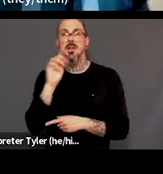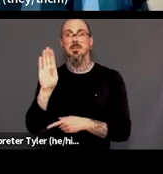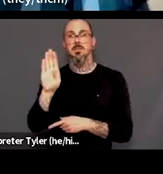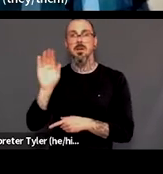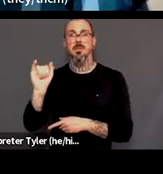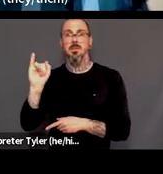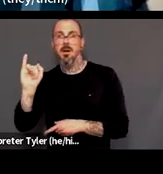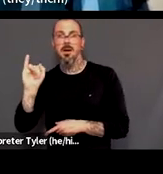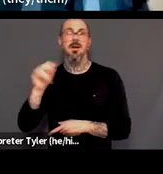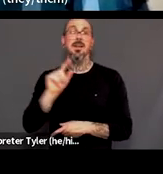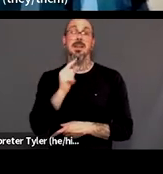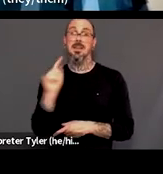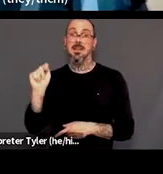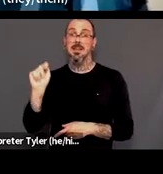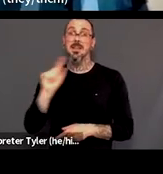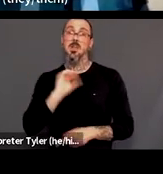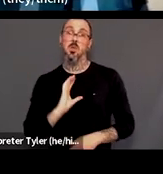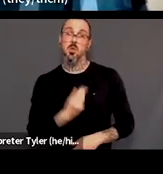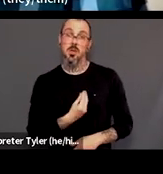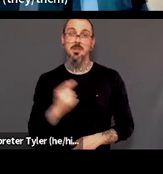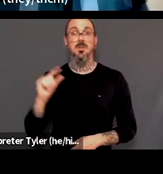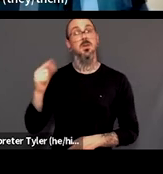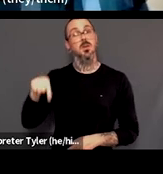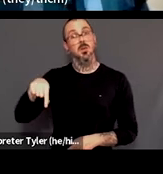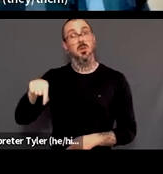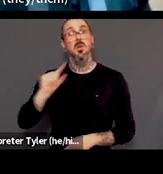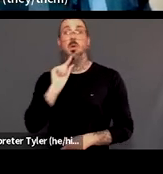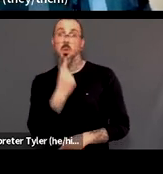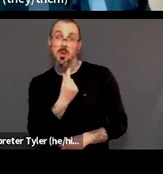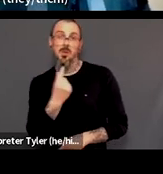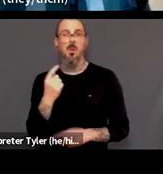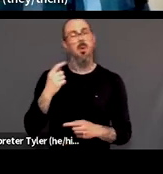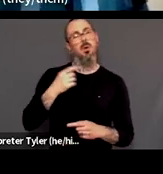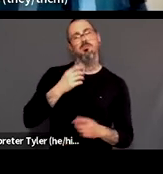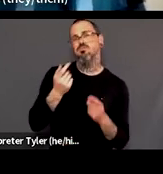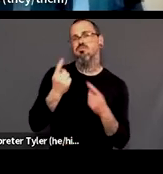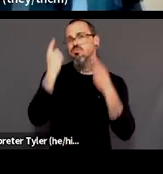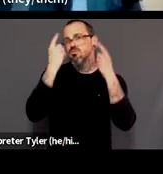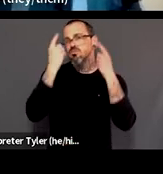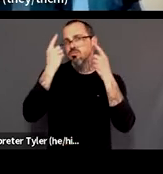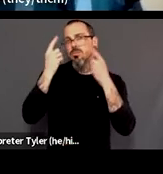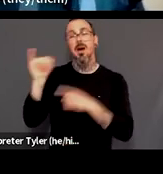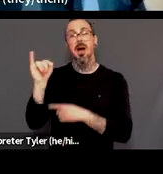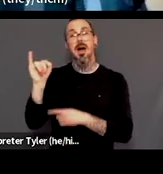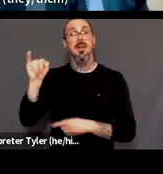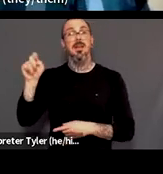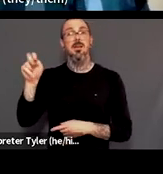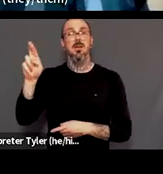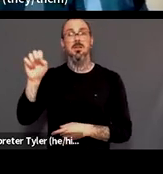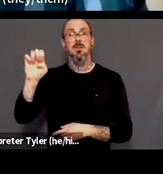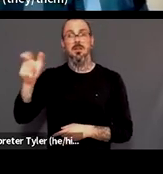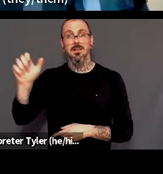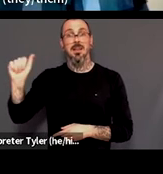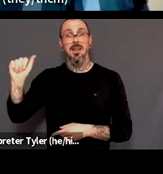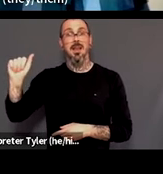q queer and also questioning i intersex a asexual and plus the